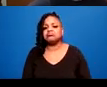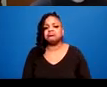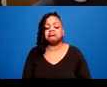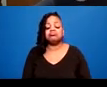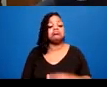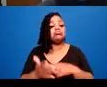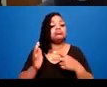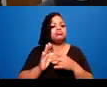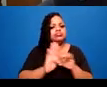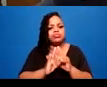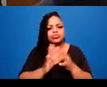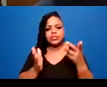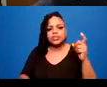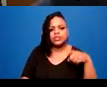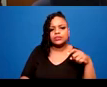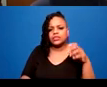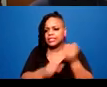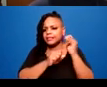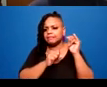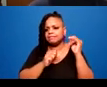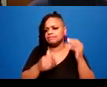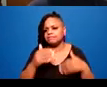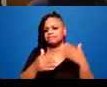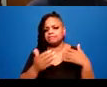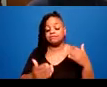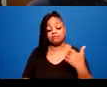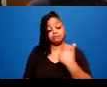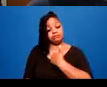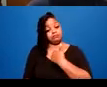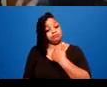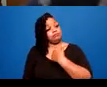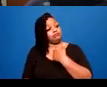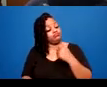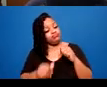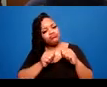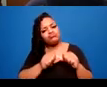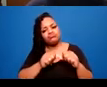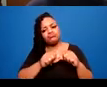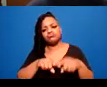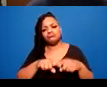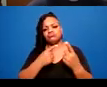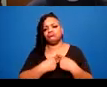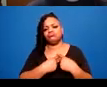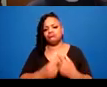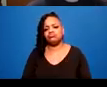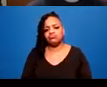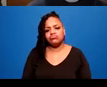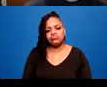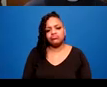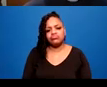Self-reliance, so learning that maybe, you know, maybe people had to parent themselves